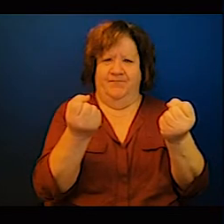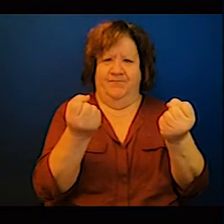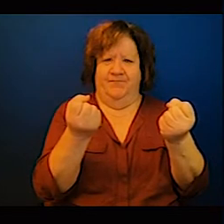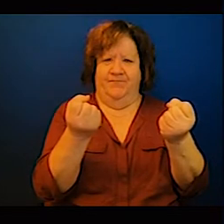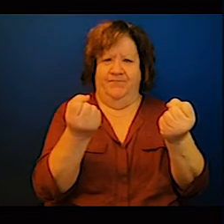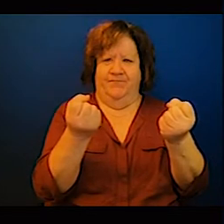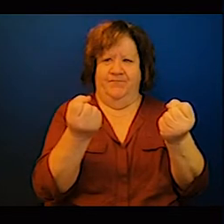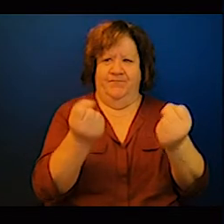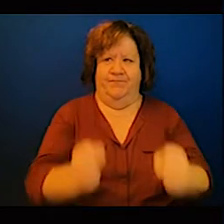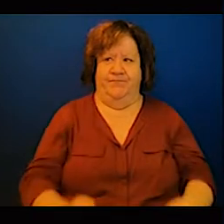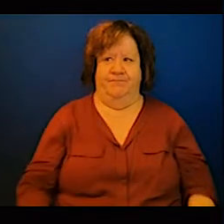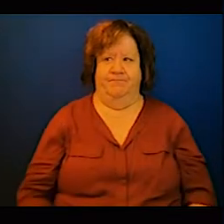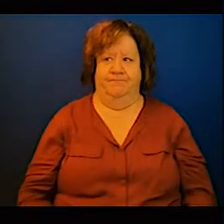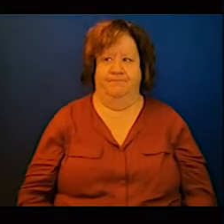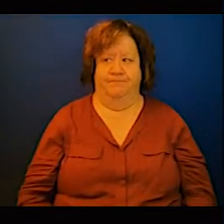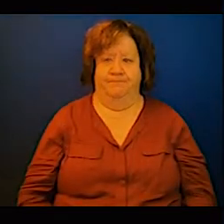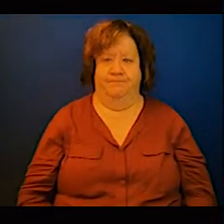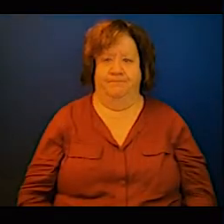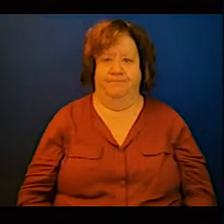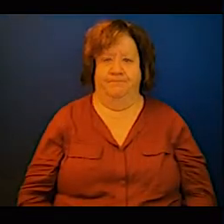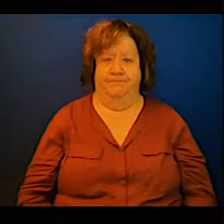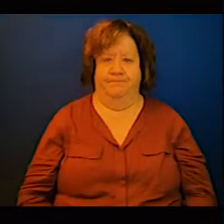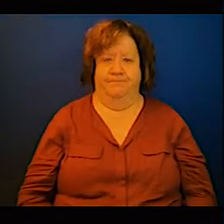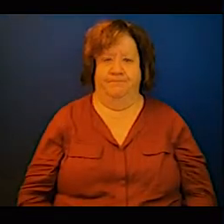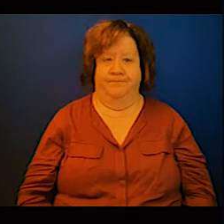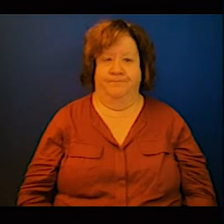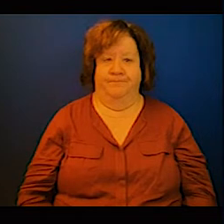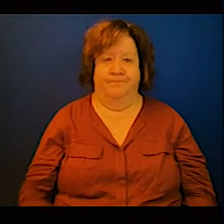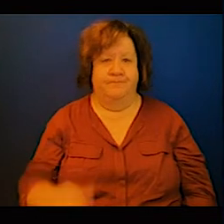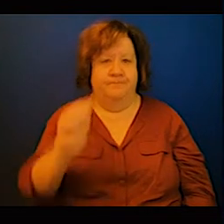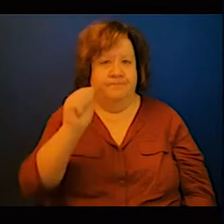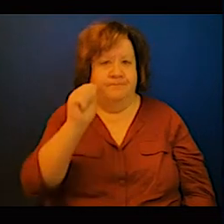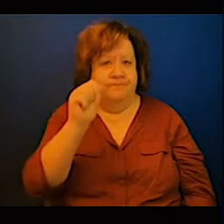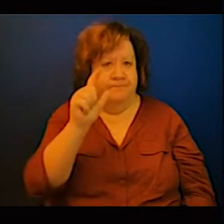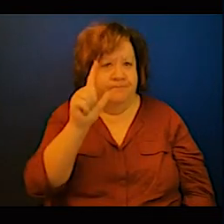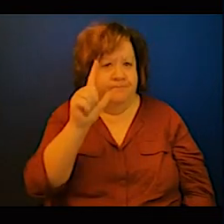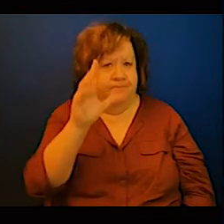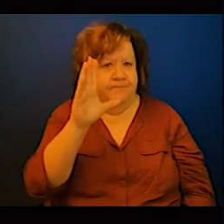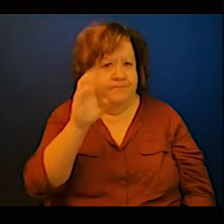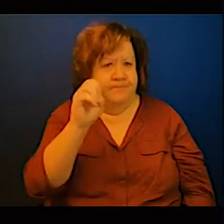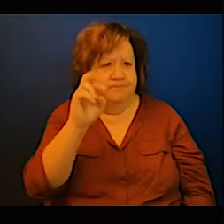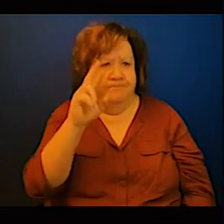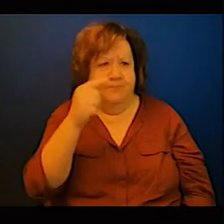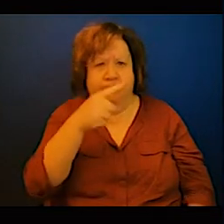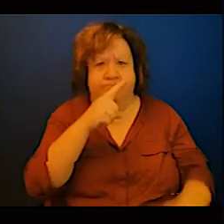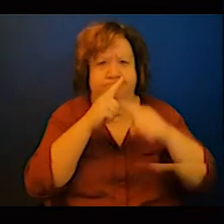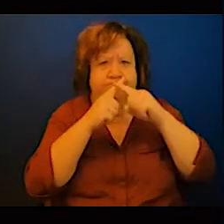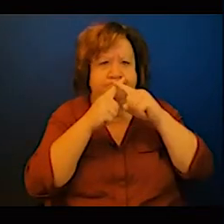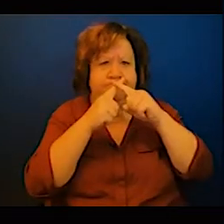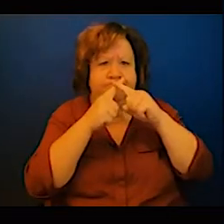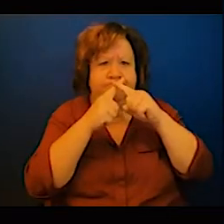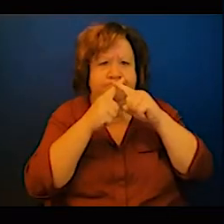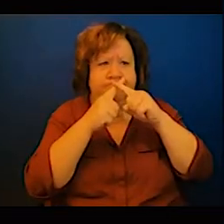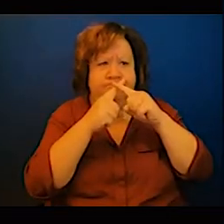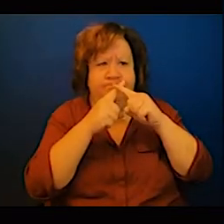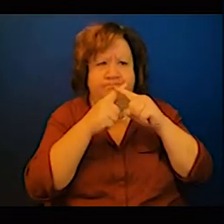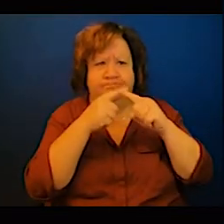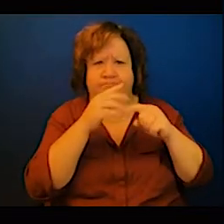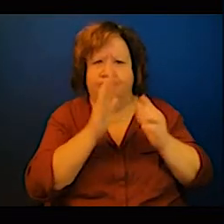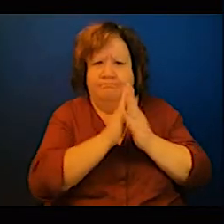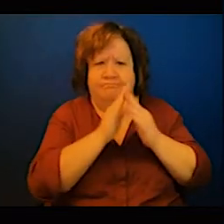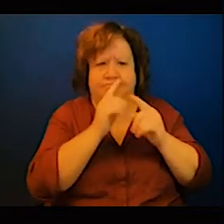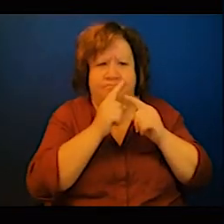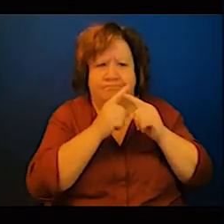Albert, I think you're muted. And I want to also take this opportunity in case any of our panelists